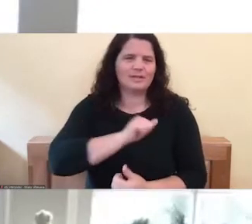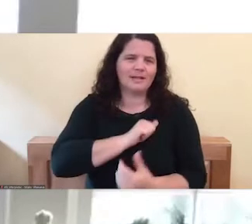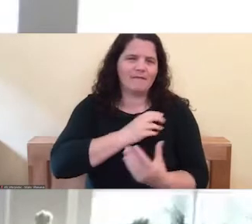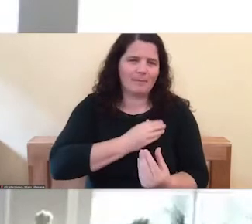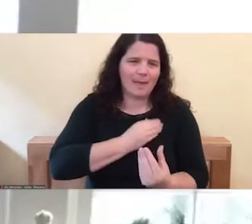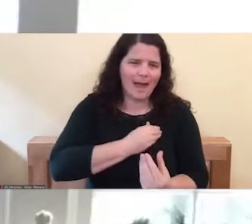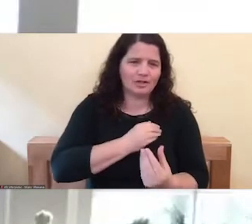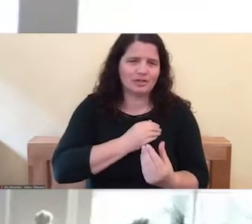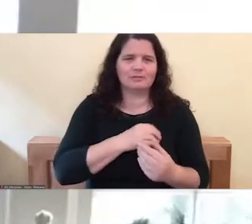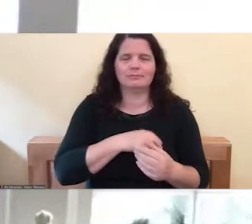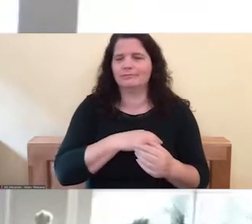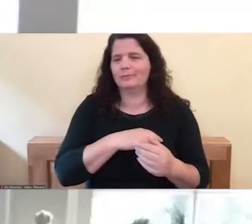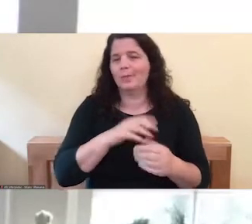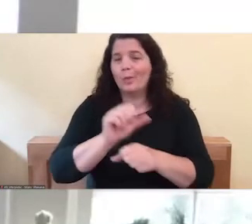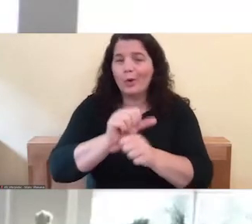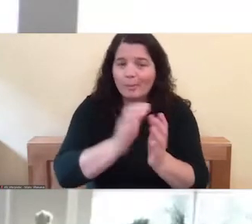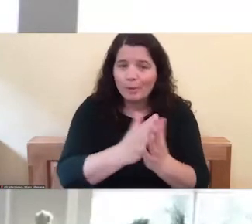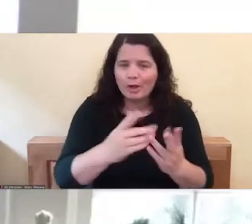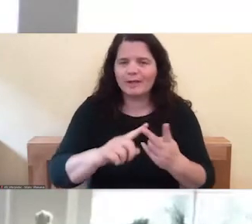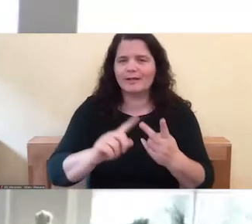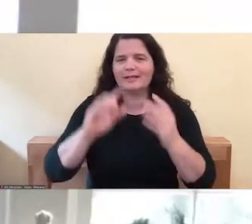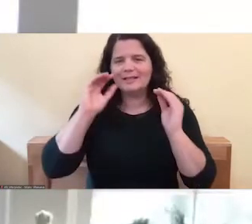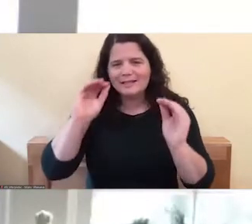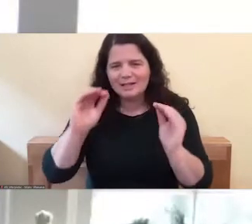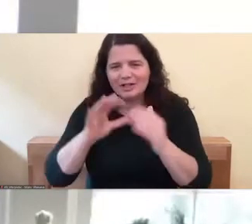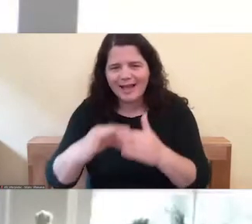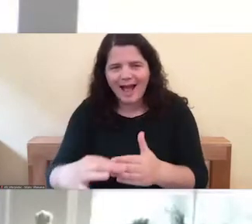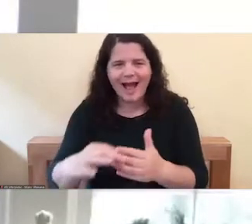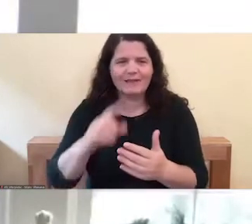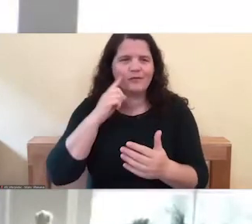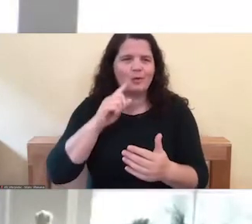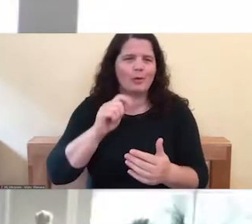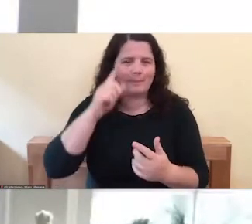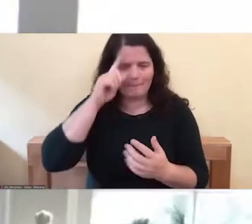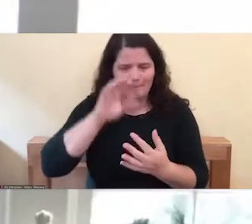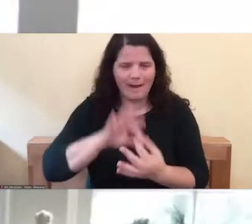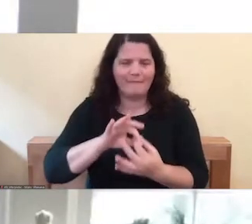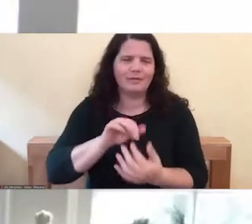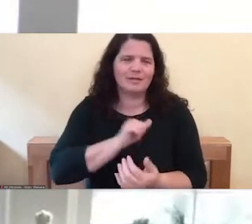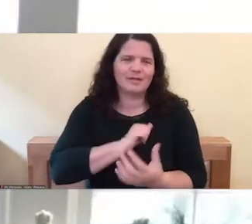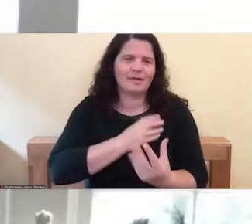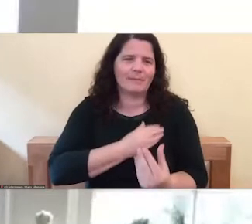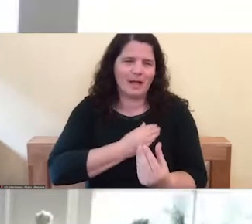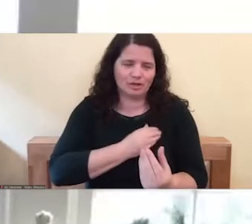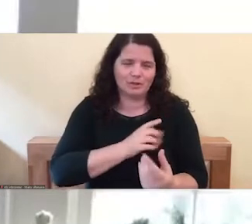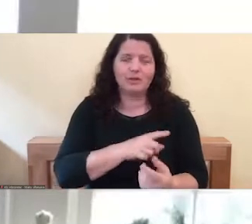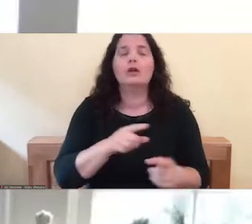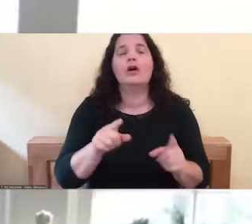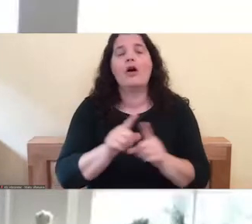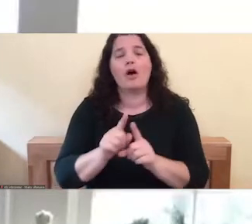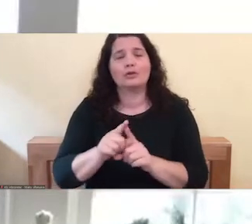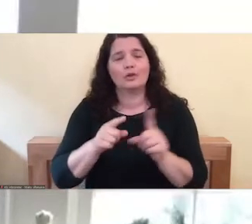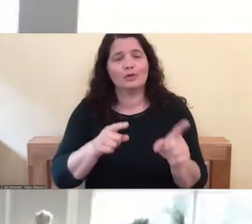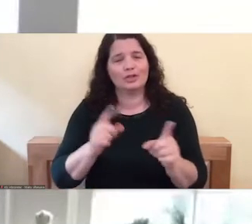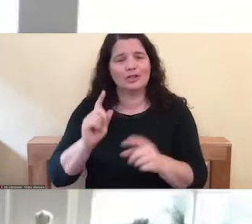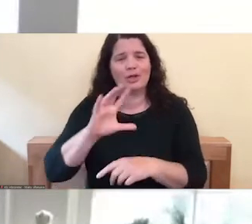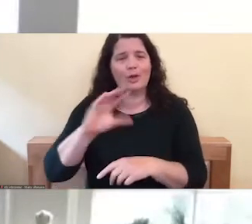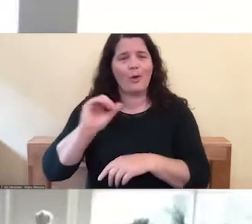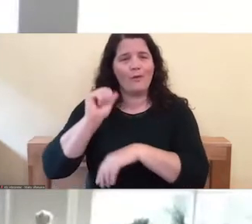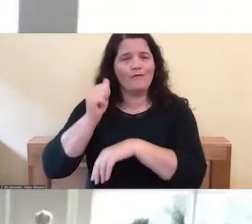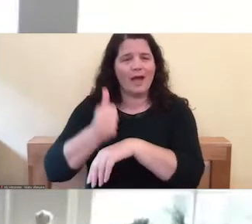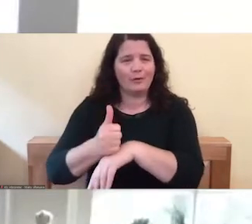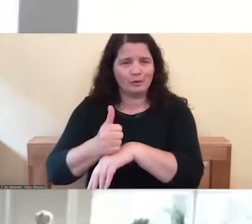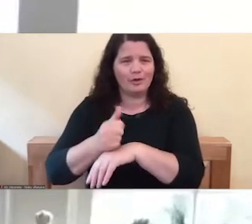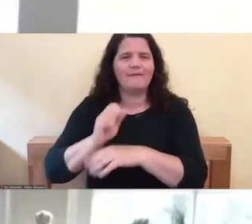the Teaching Guide on Mindful Self-Compassion. And she's also the co-founder of the Center for Mindful